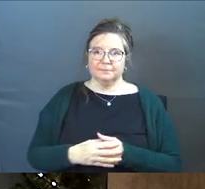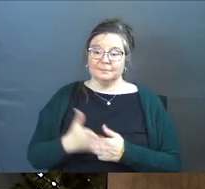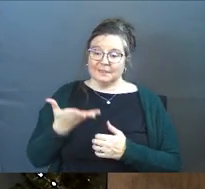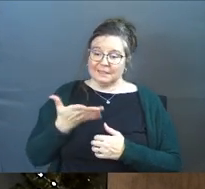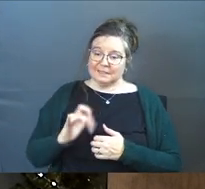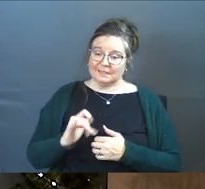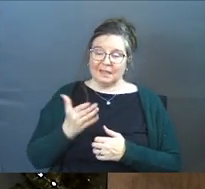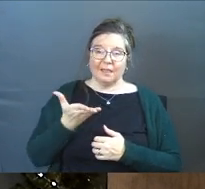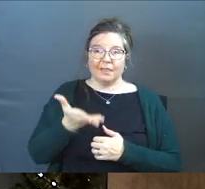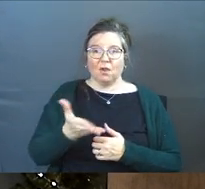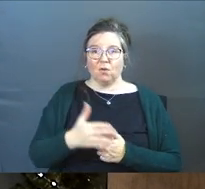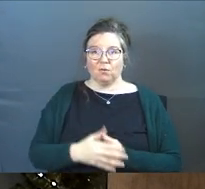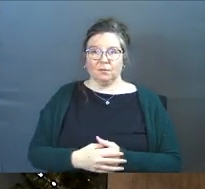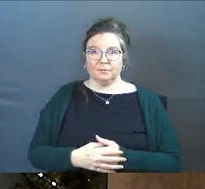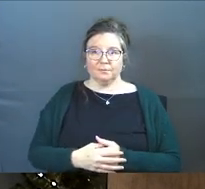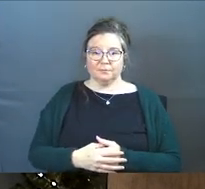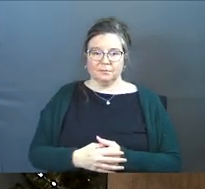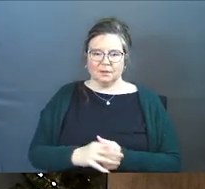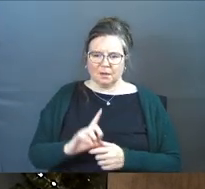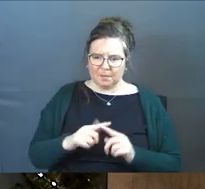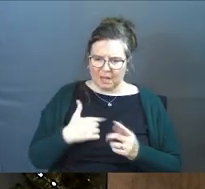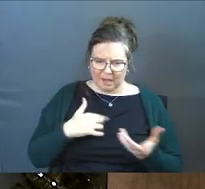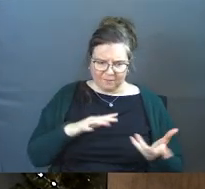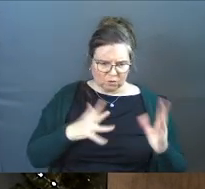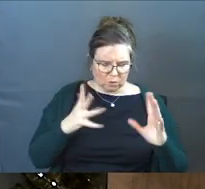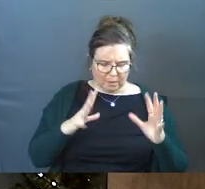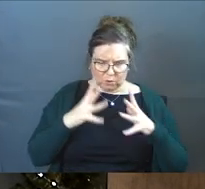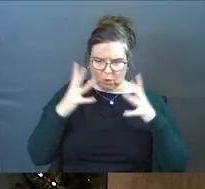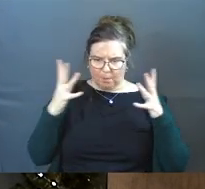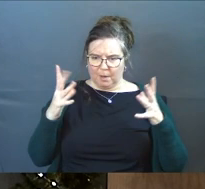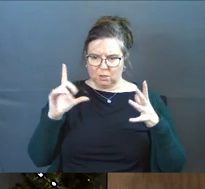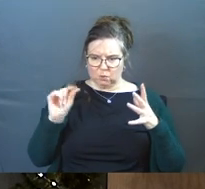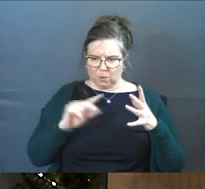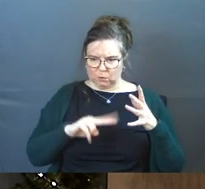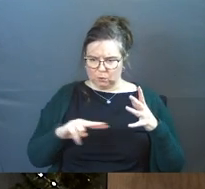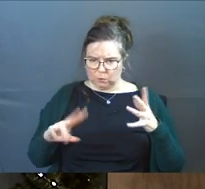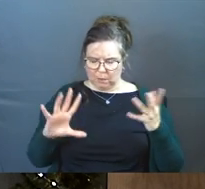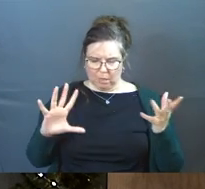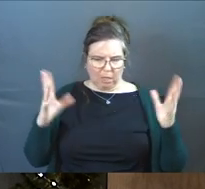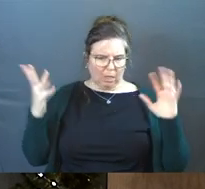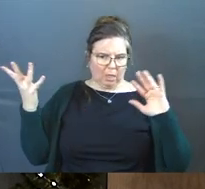It's still there. You're like, but I've screwed up so much in 2022.